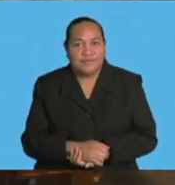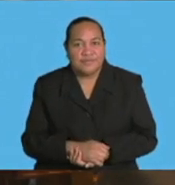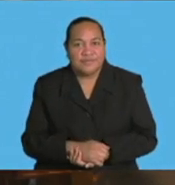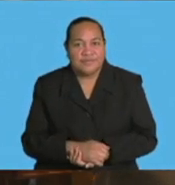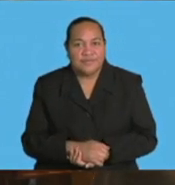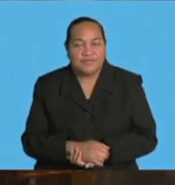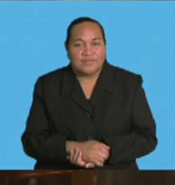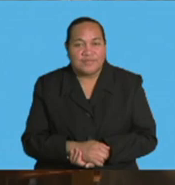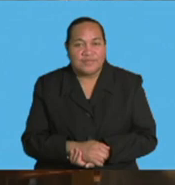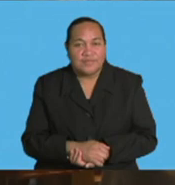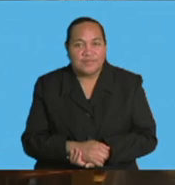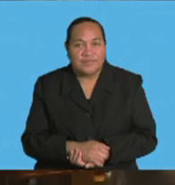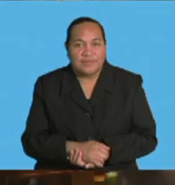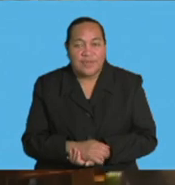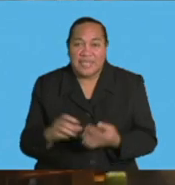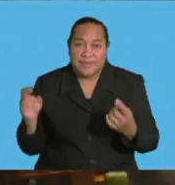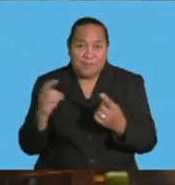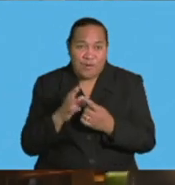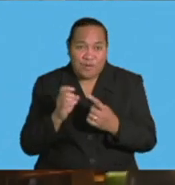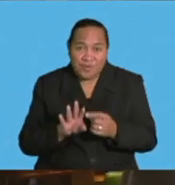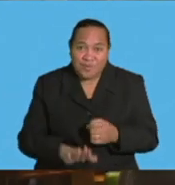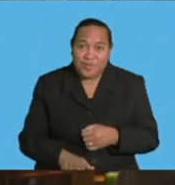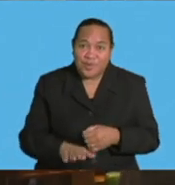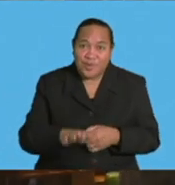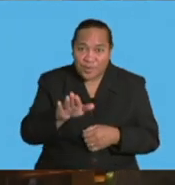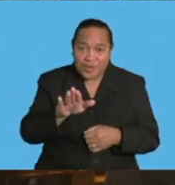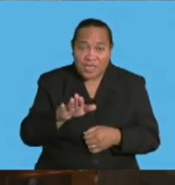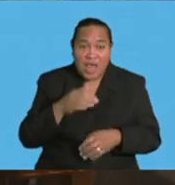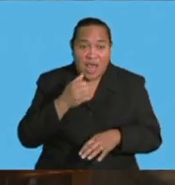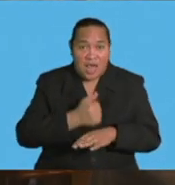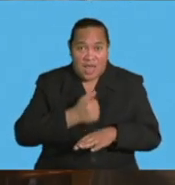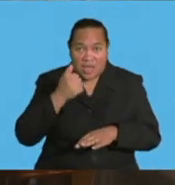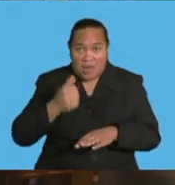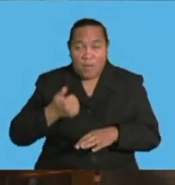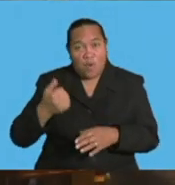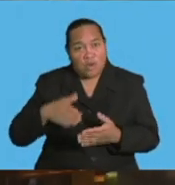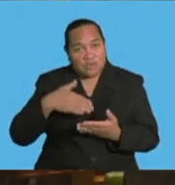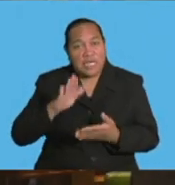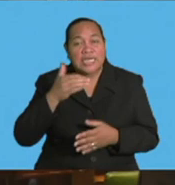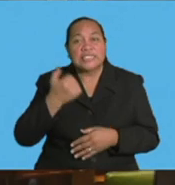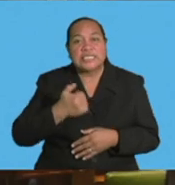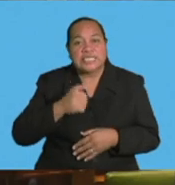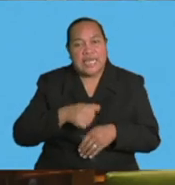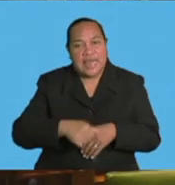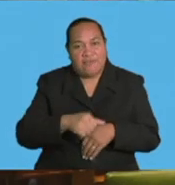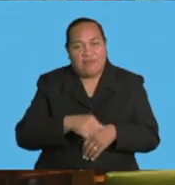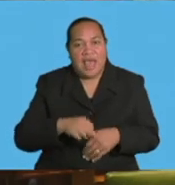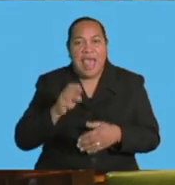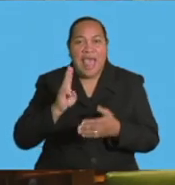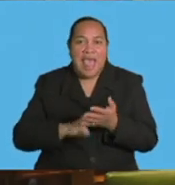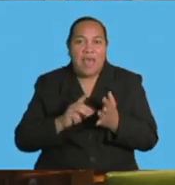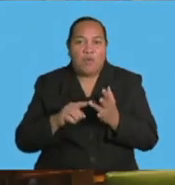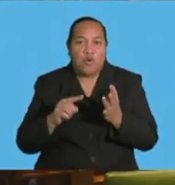The key progress Cabinet has endorsed on the 16th of April, the MOU between